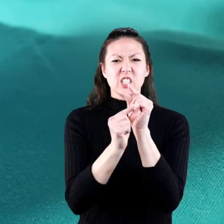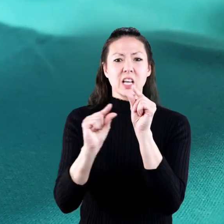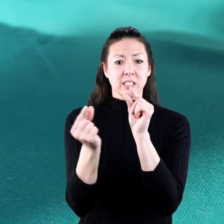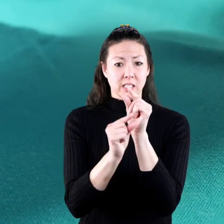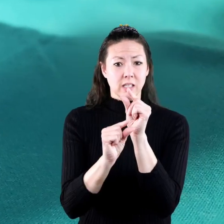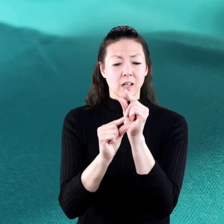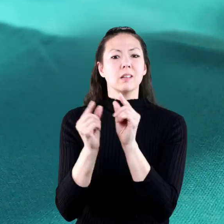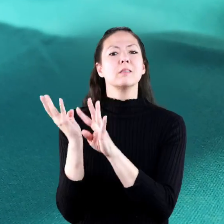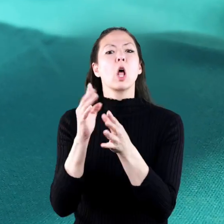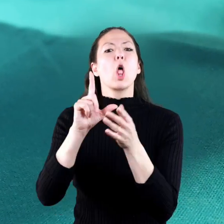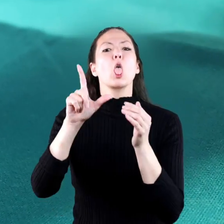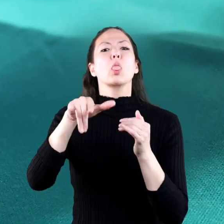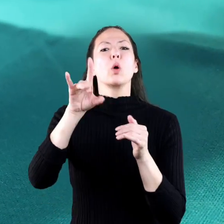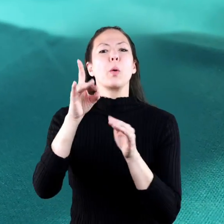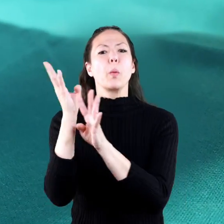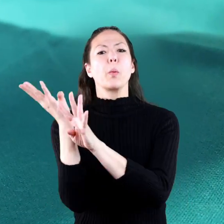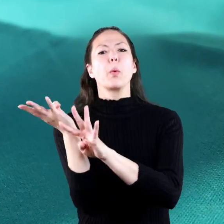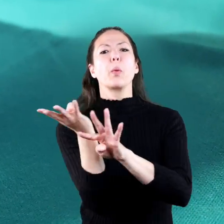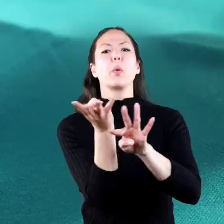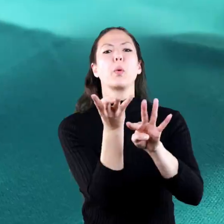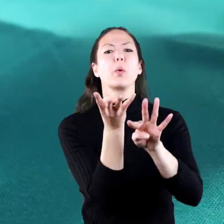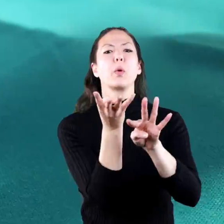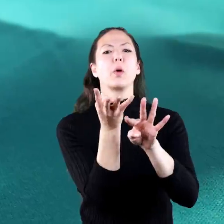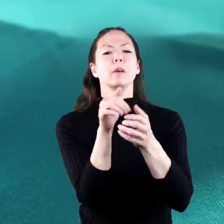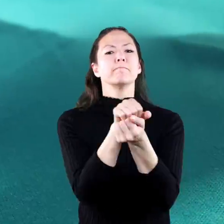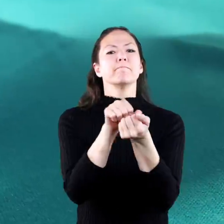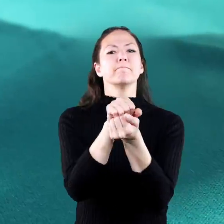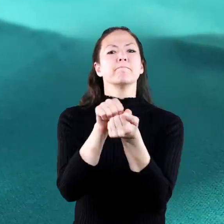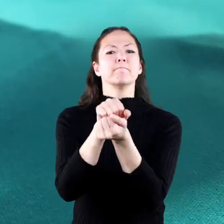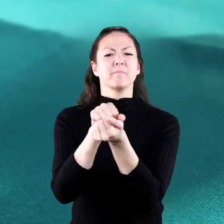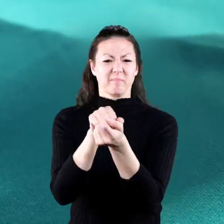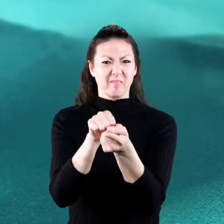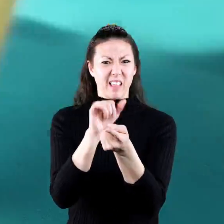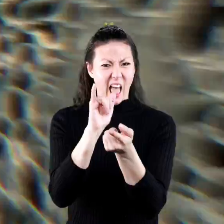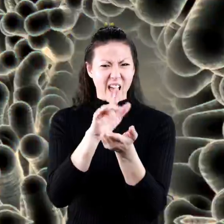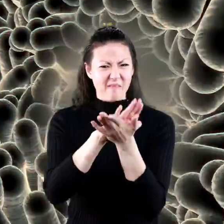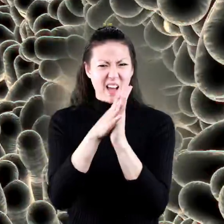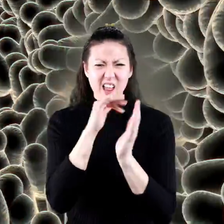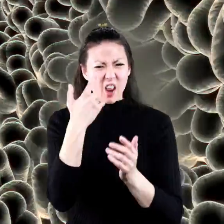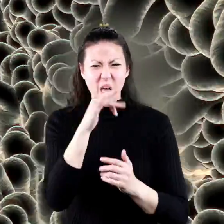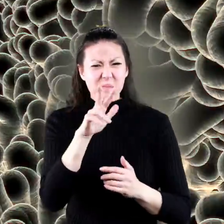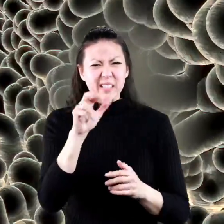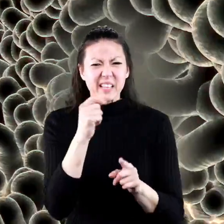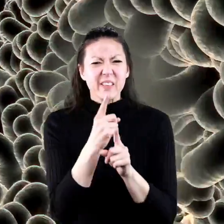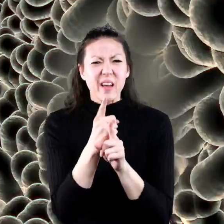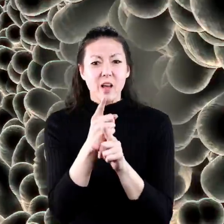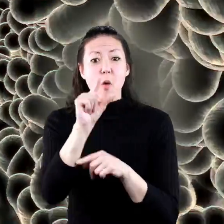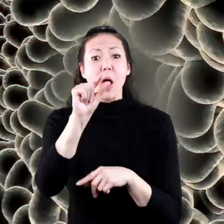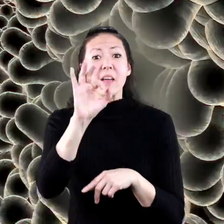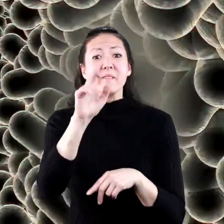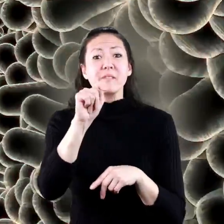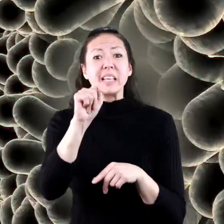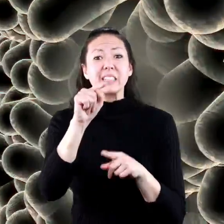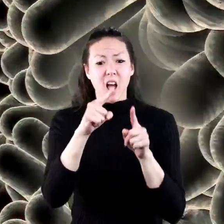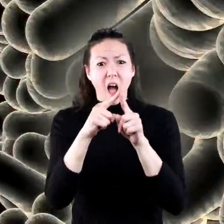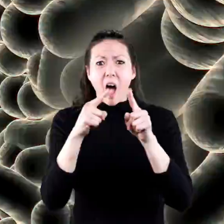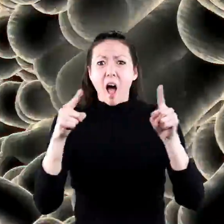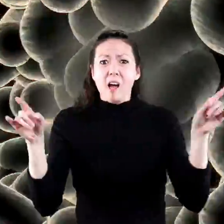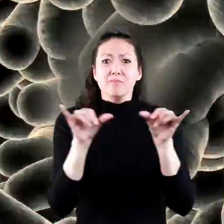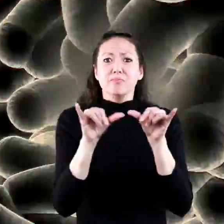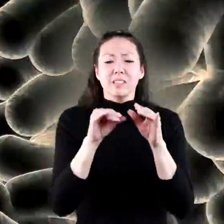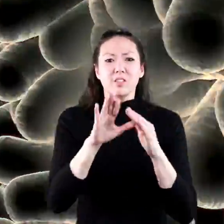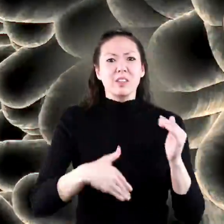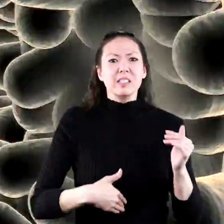digesting liquid, which by this time doesn't look like a slice of pizza at all, moves to 20 feet of small intestine